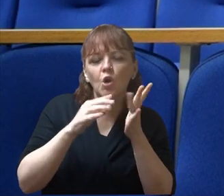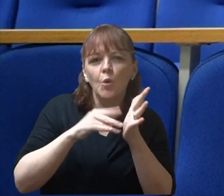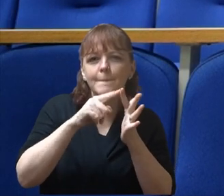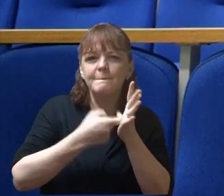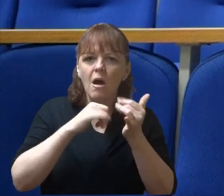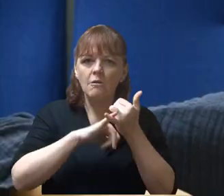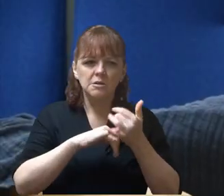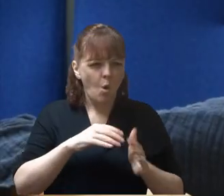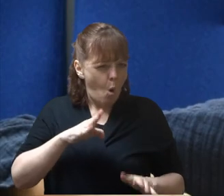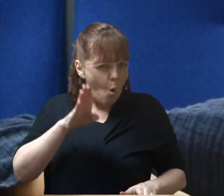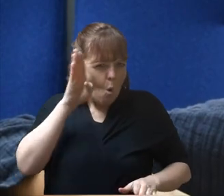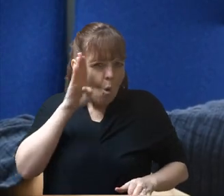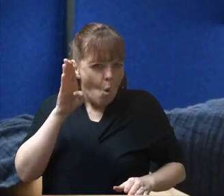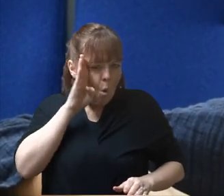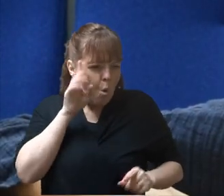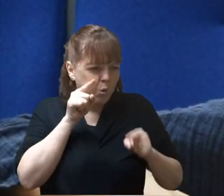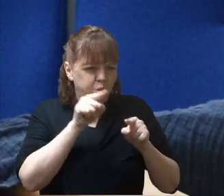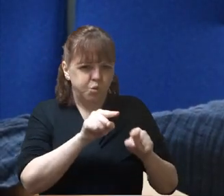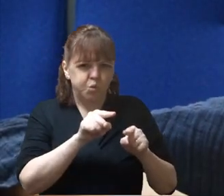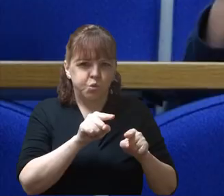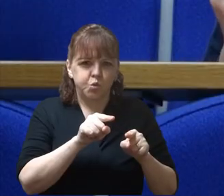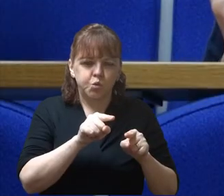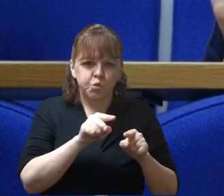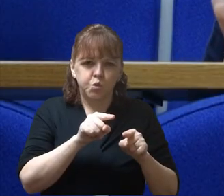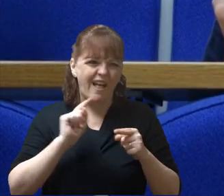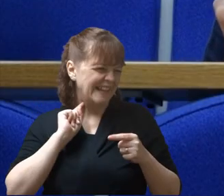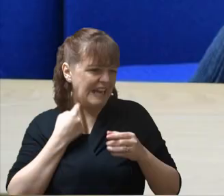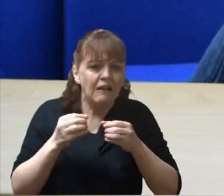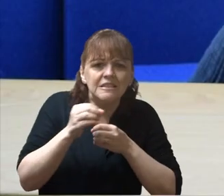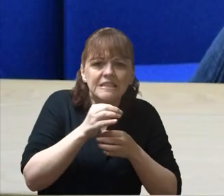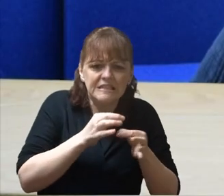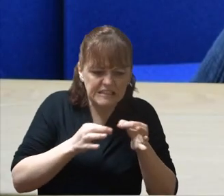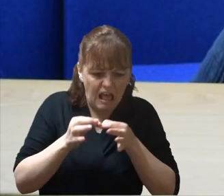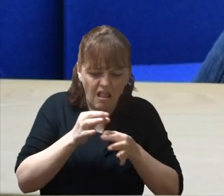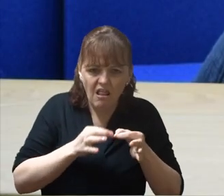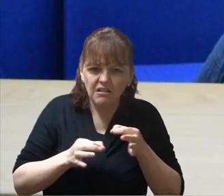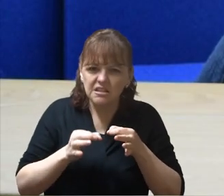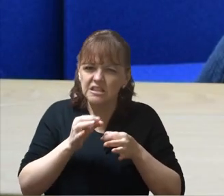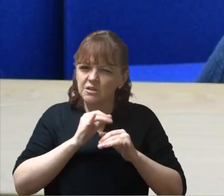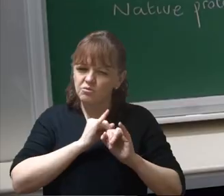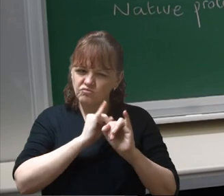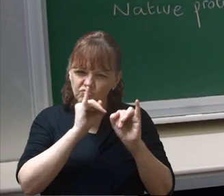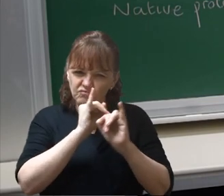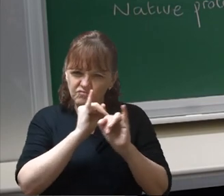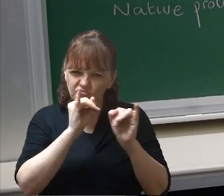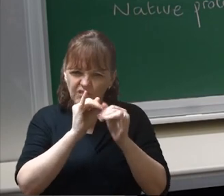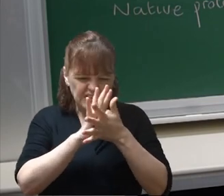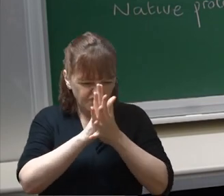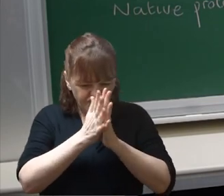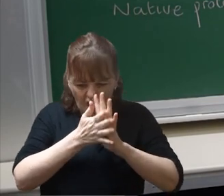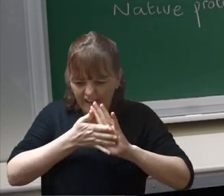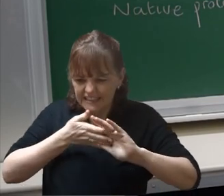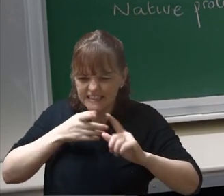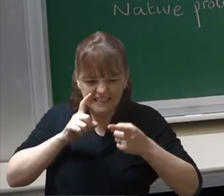dangerous Horrible oligomers Killers of sex Bad apple Rotting and